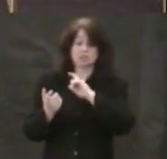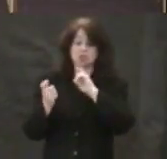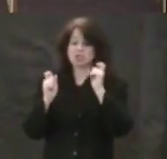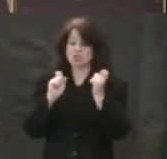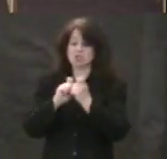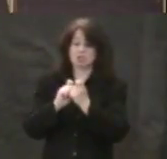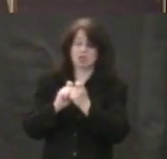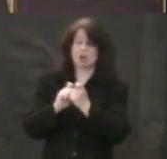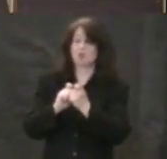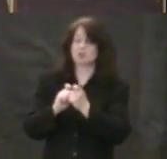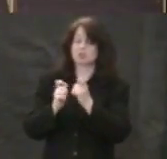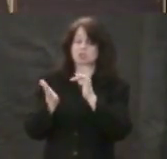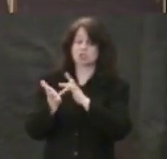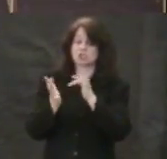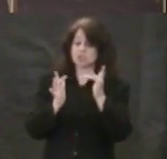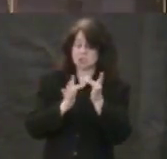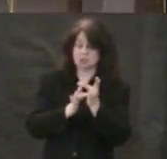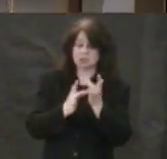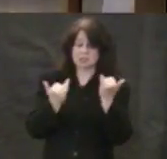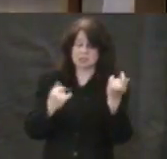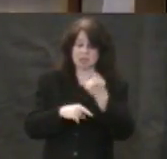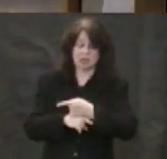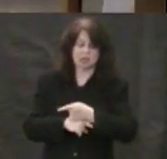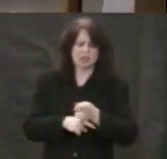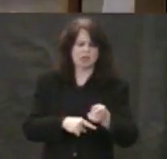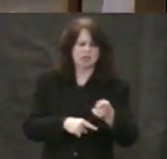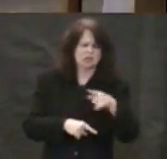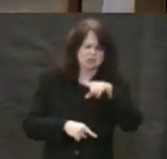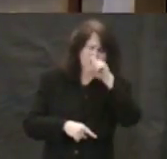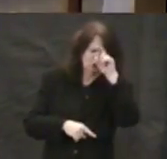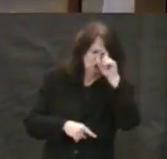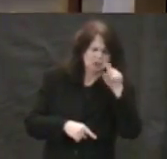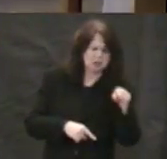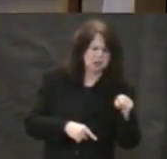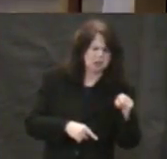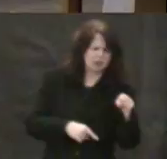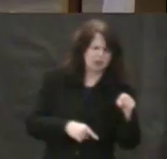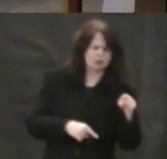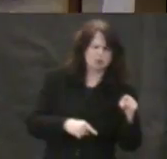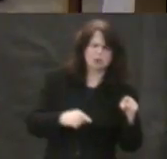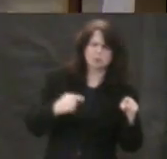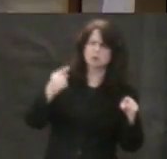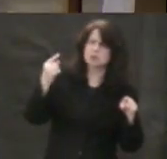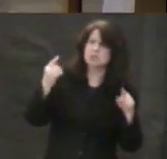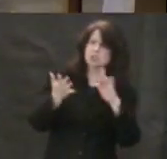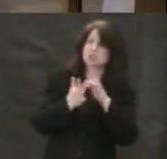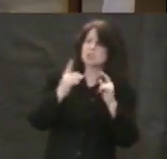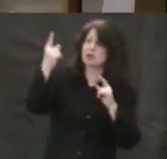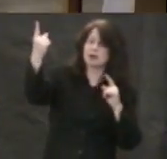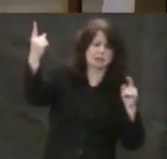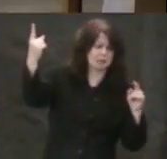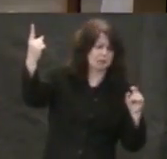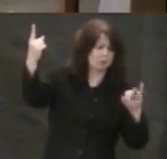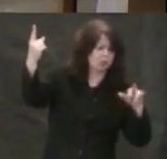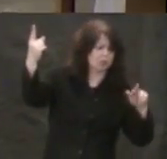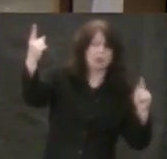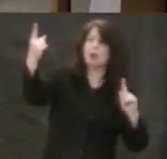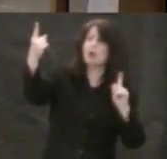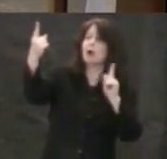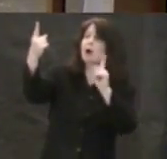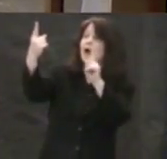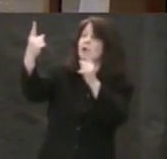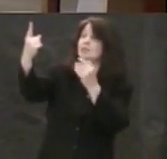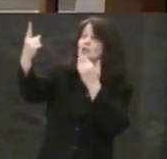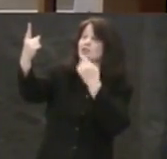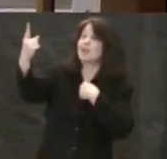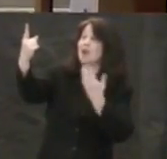In his confusion, when he sees things going on, he runs up to Jesus and says, you know, I guess it's good that